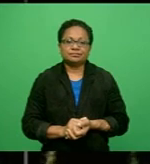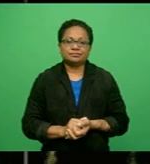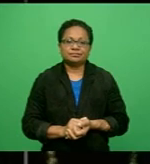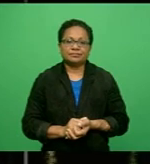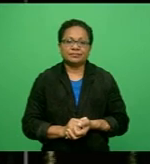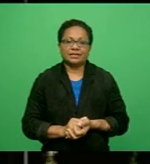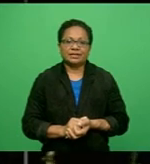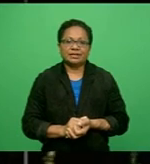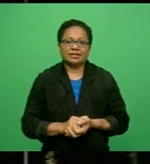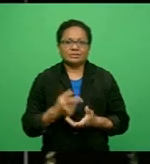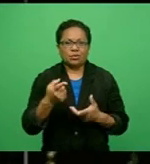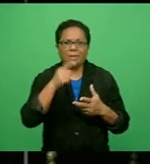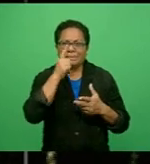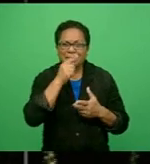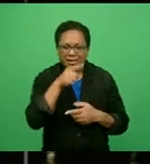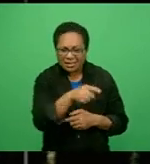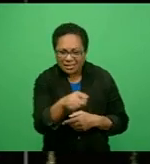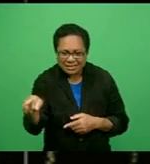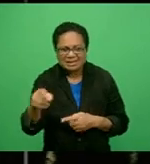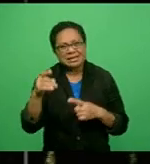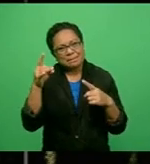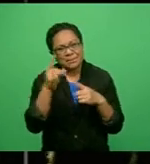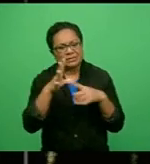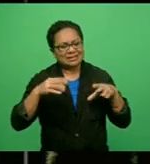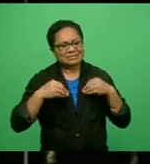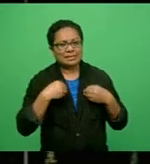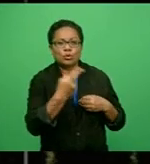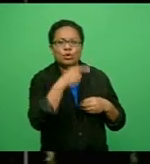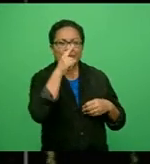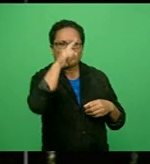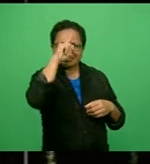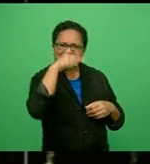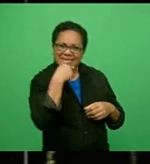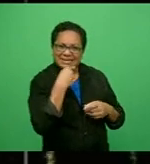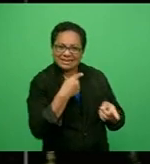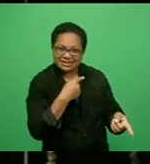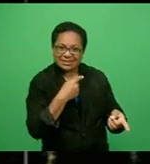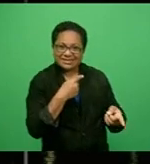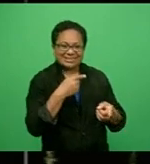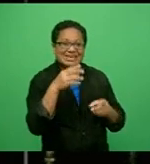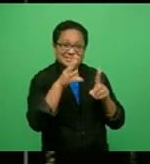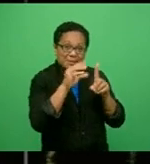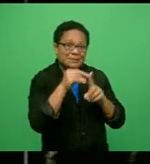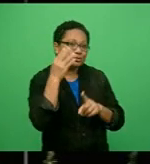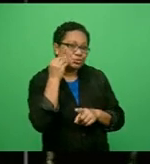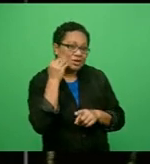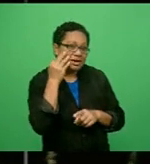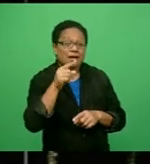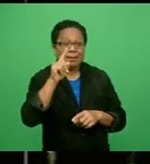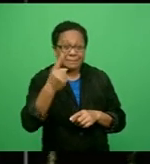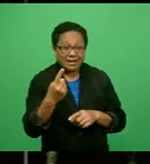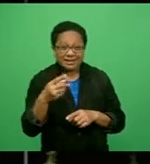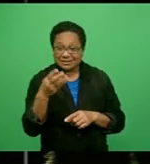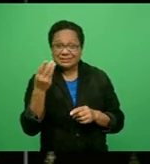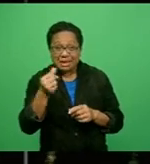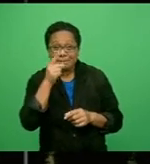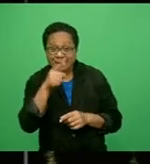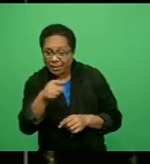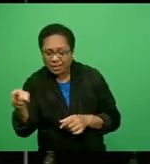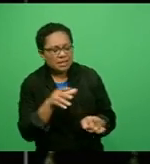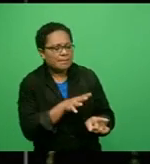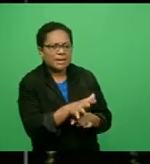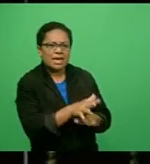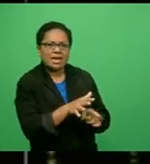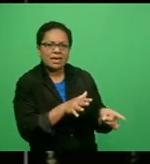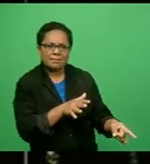Societies need to accept those with non-communicable diseases and support them. However, we still have people looking down on those who have NCDs such